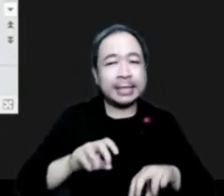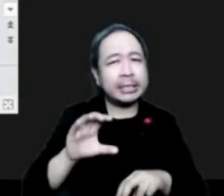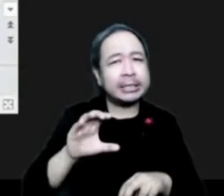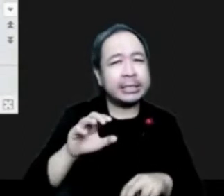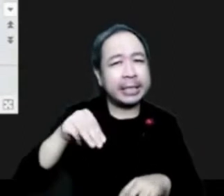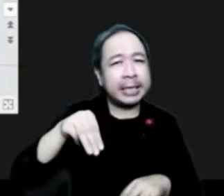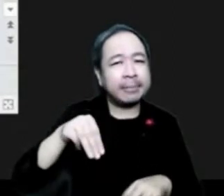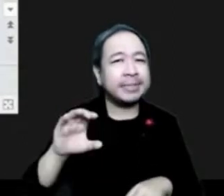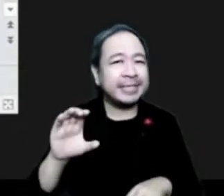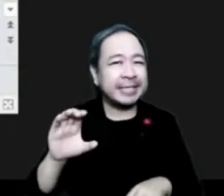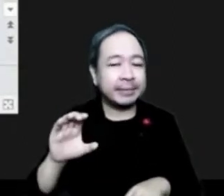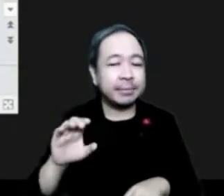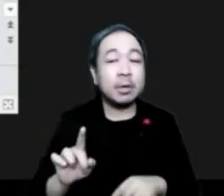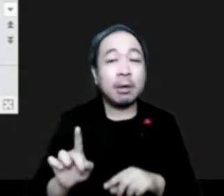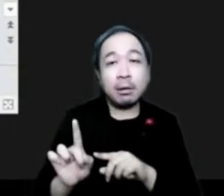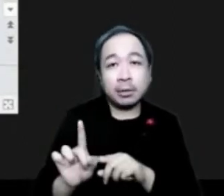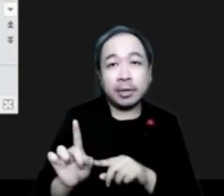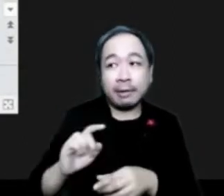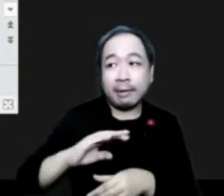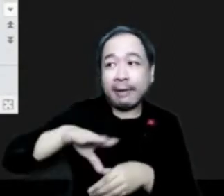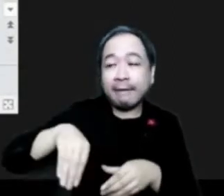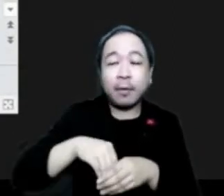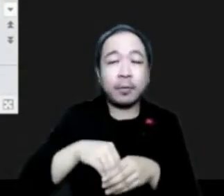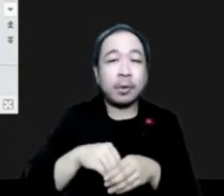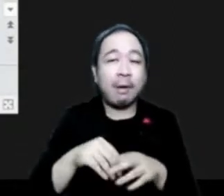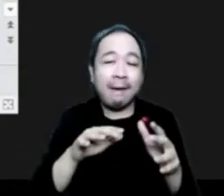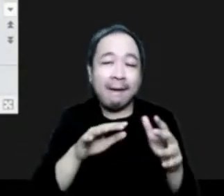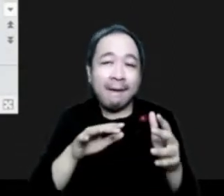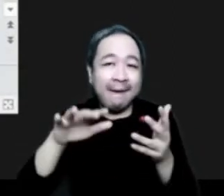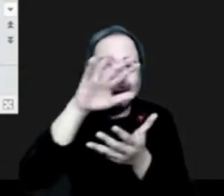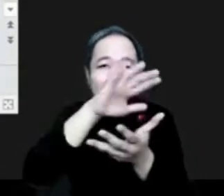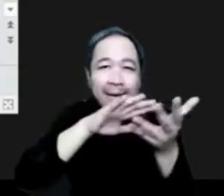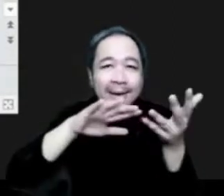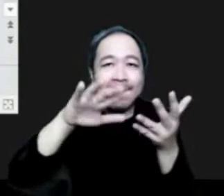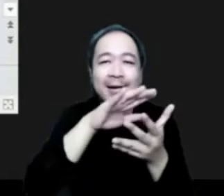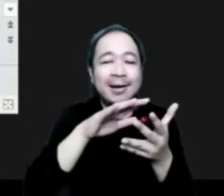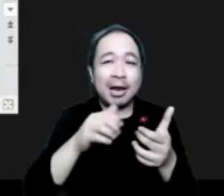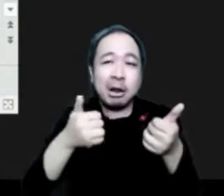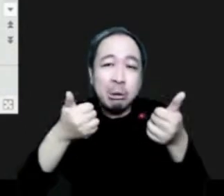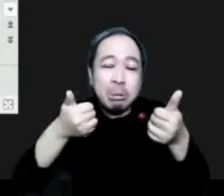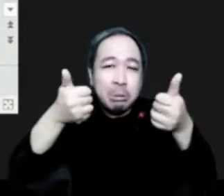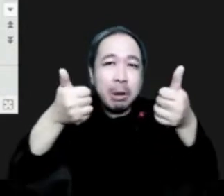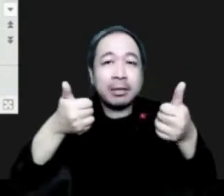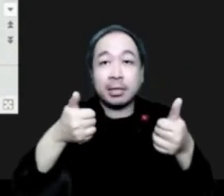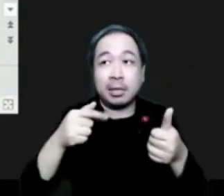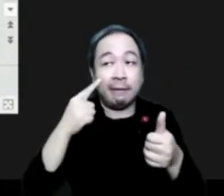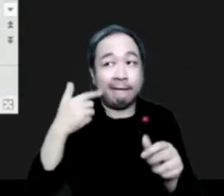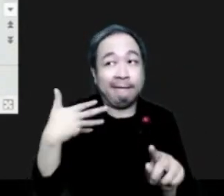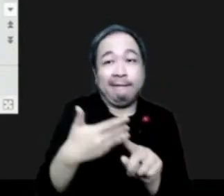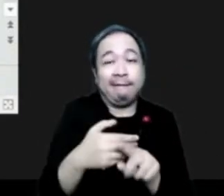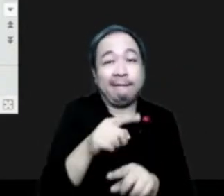been involved in the air quality domain for more than 15 years, particularly in the operational Wi-Fi